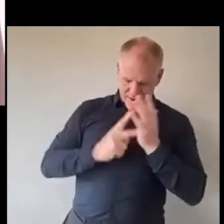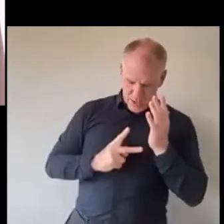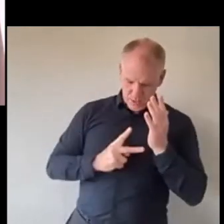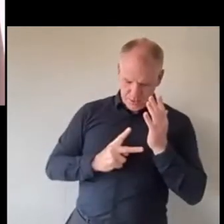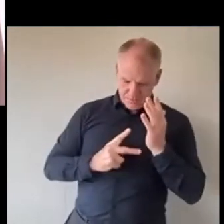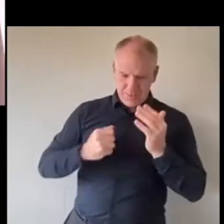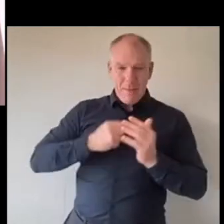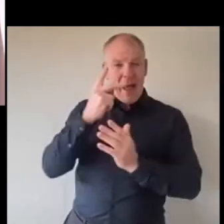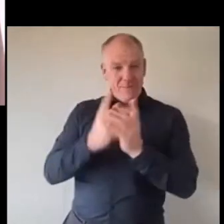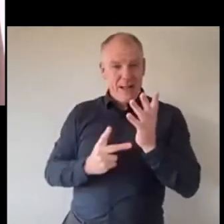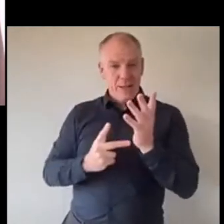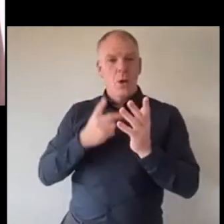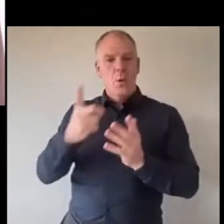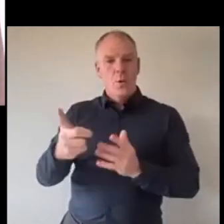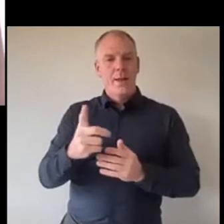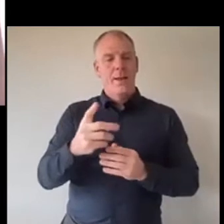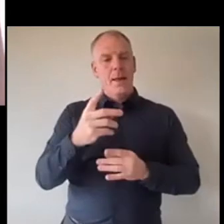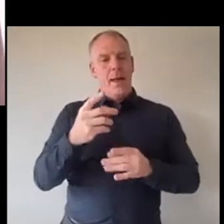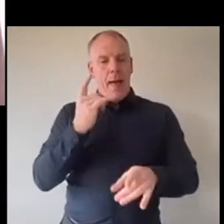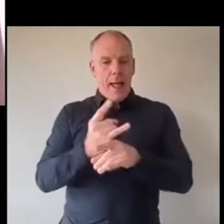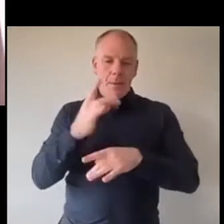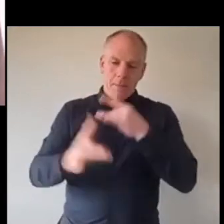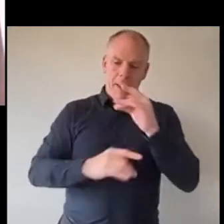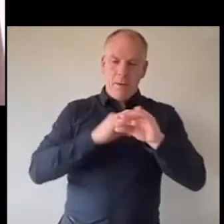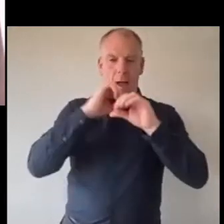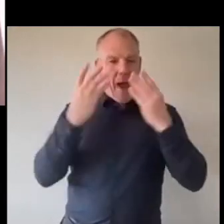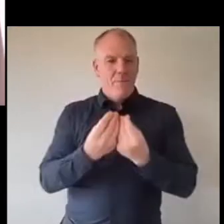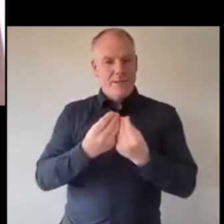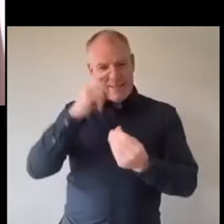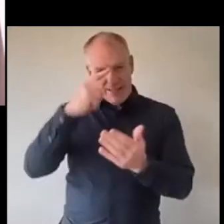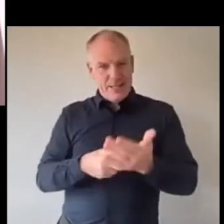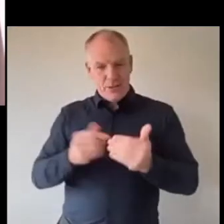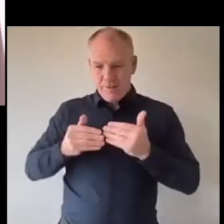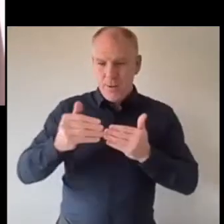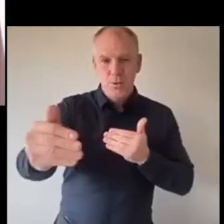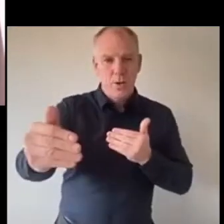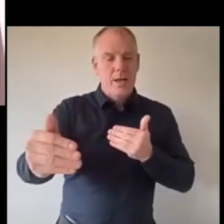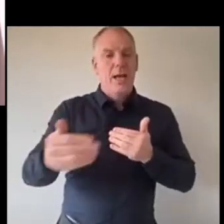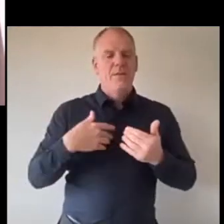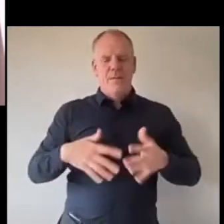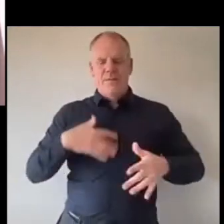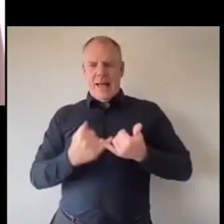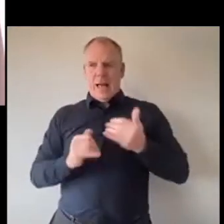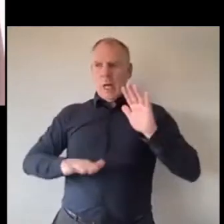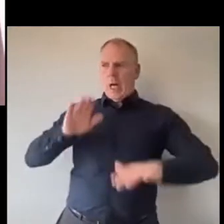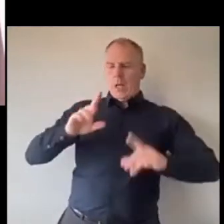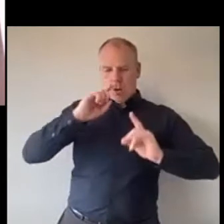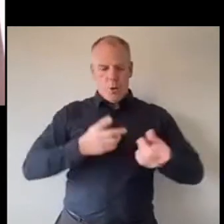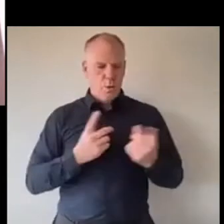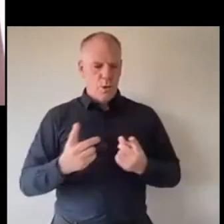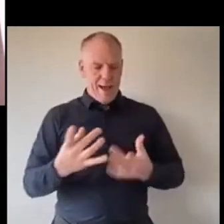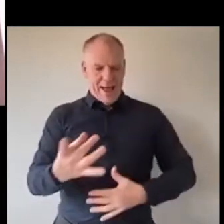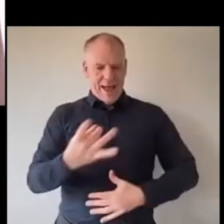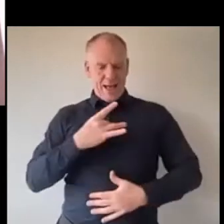they're what will dictate every decision you ever make and when you get lost they're the things that will help you find your way again ask yourself what you stand for